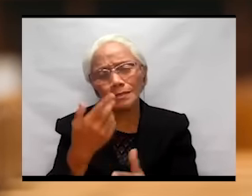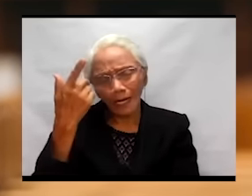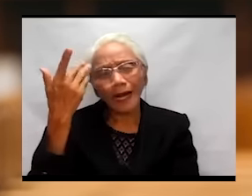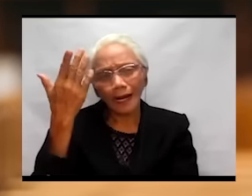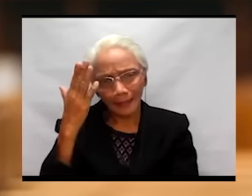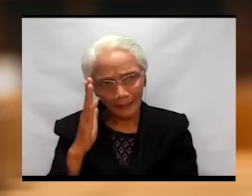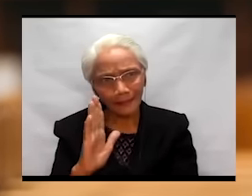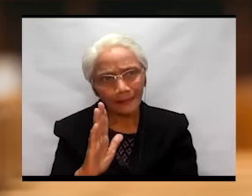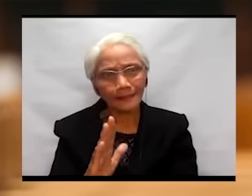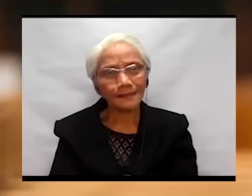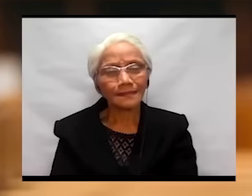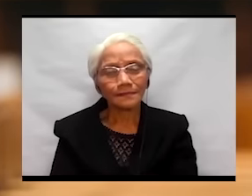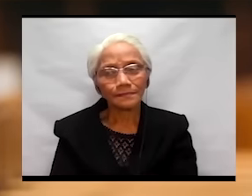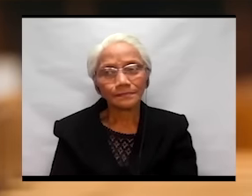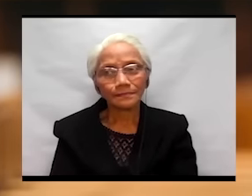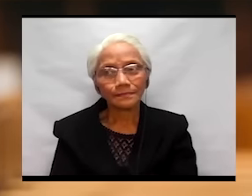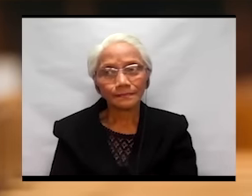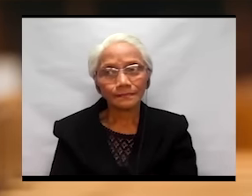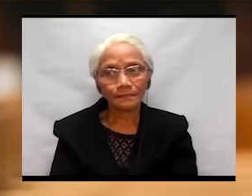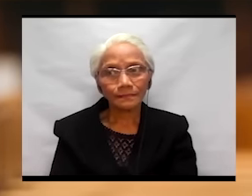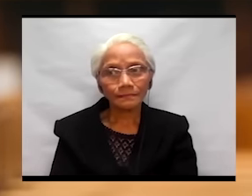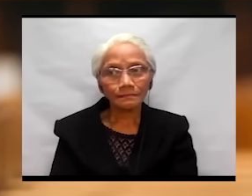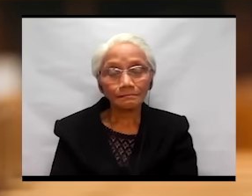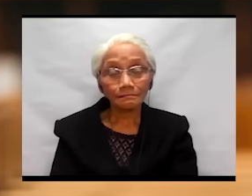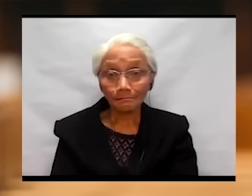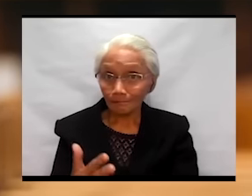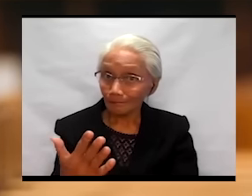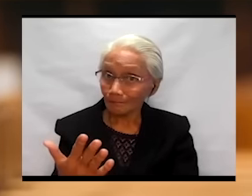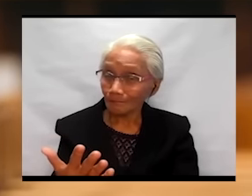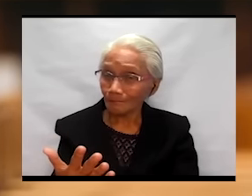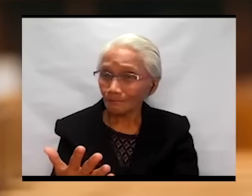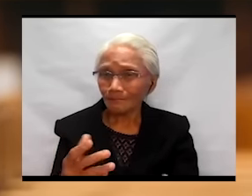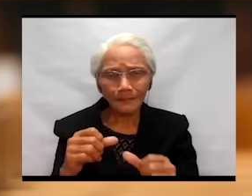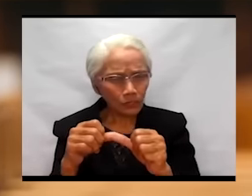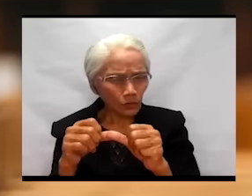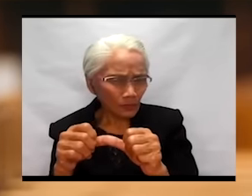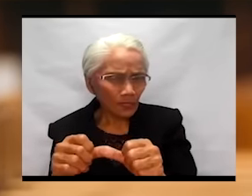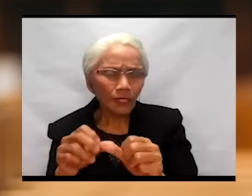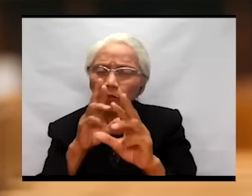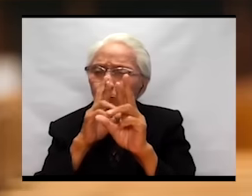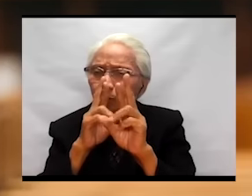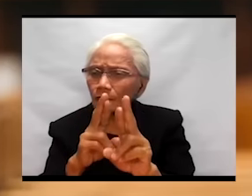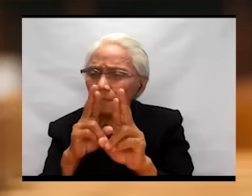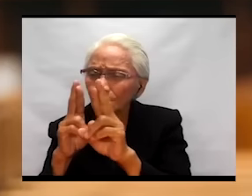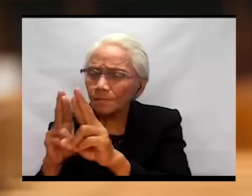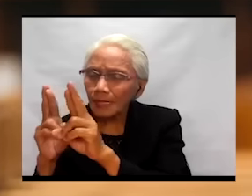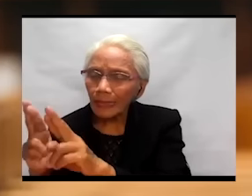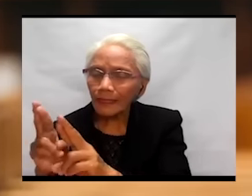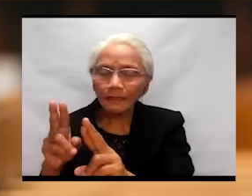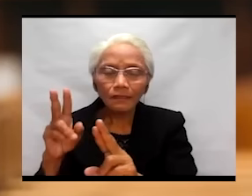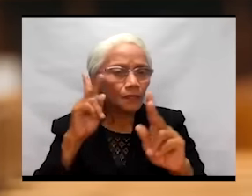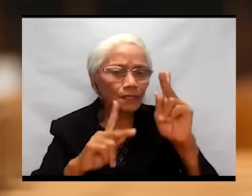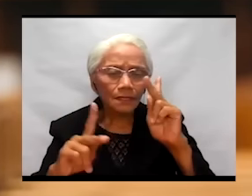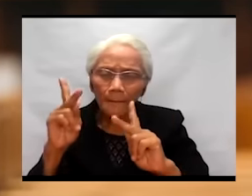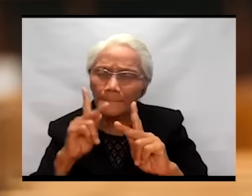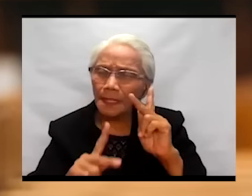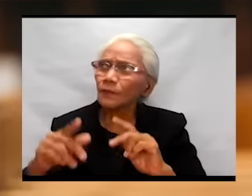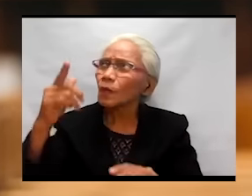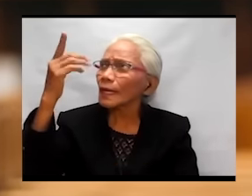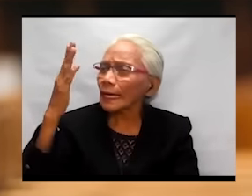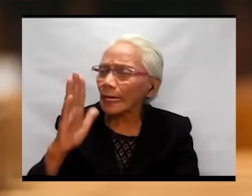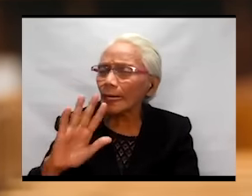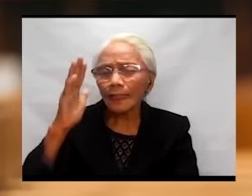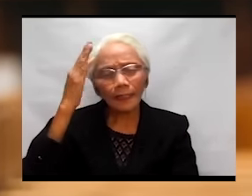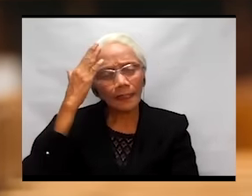God will continue responding to His people. God knows the unfreedoms of the